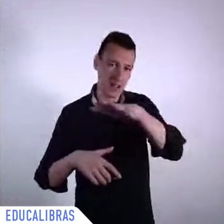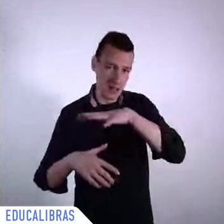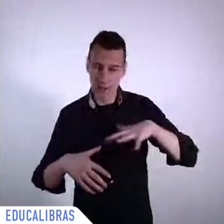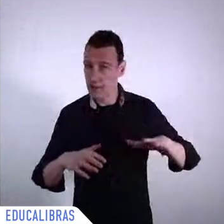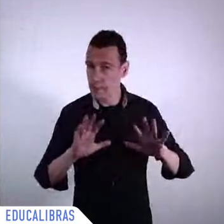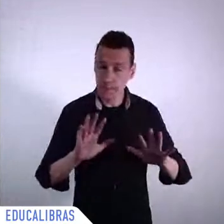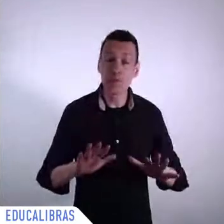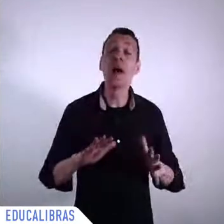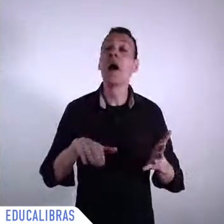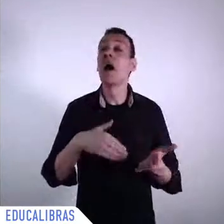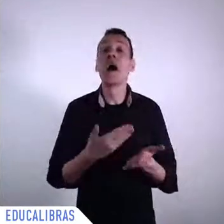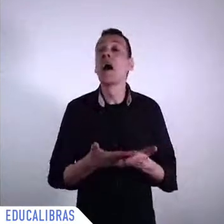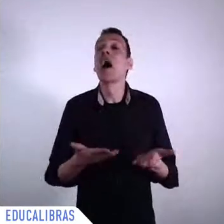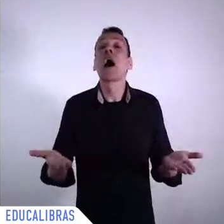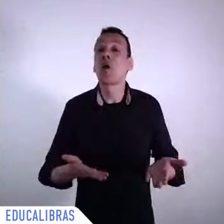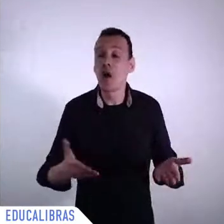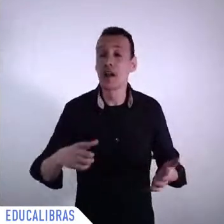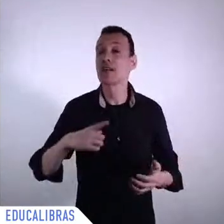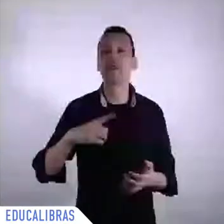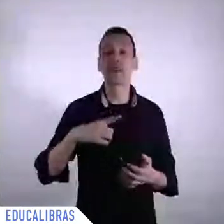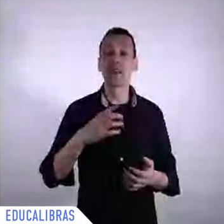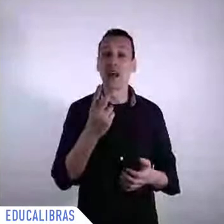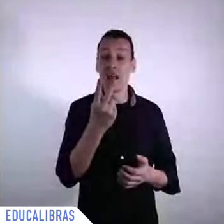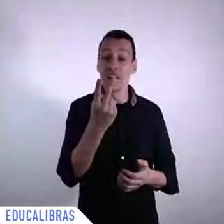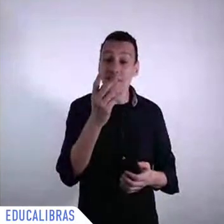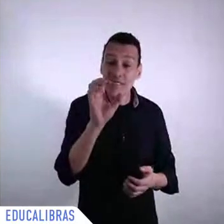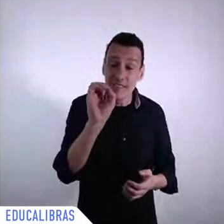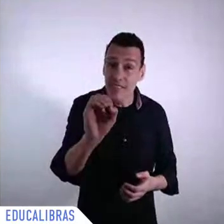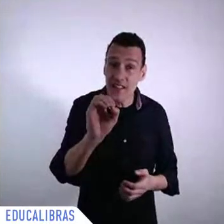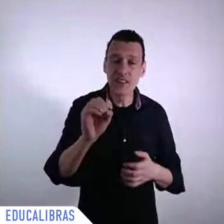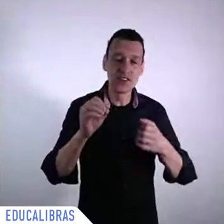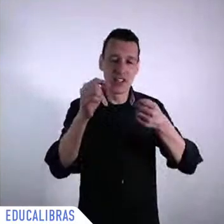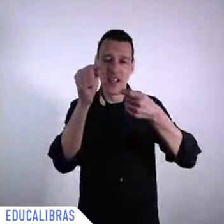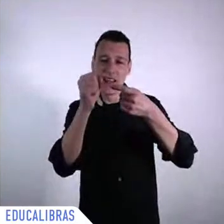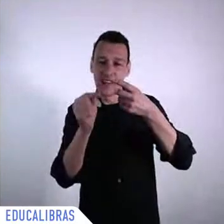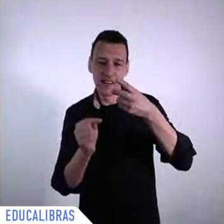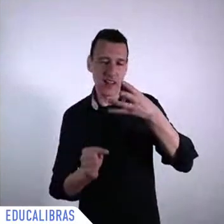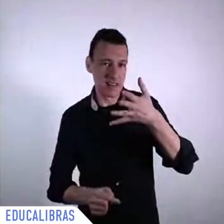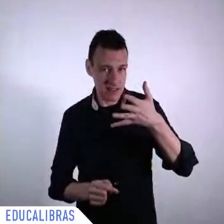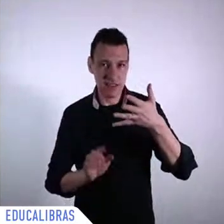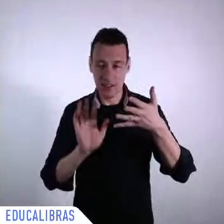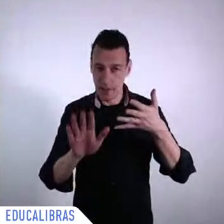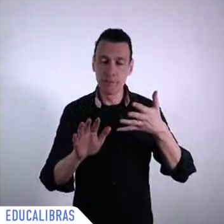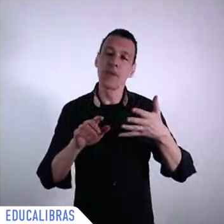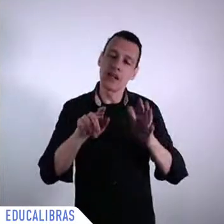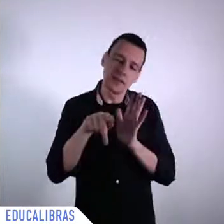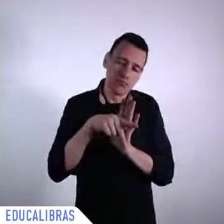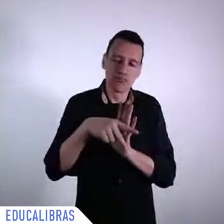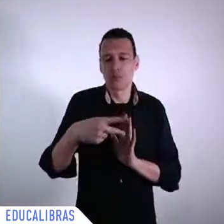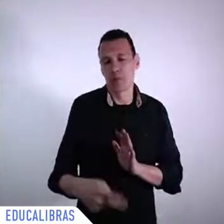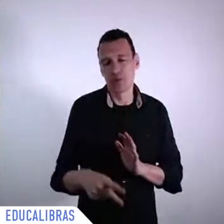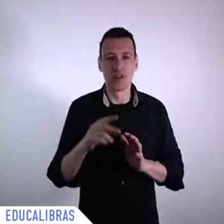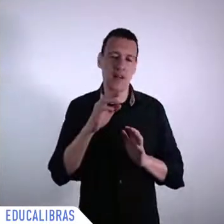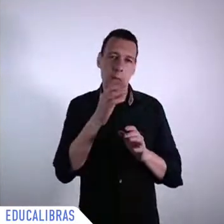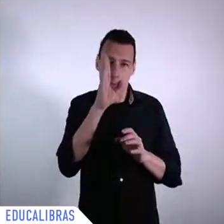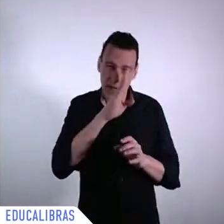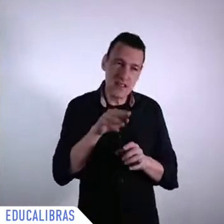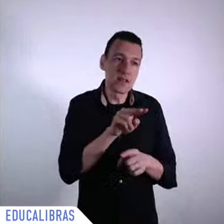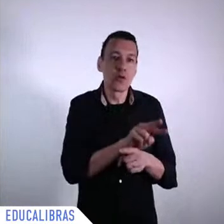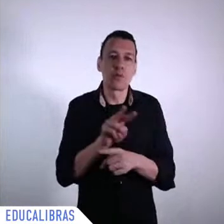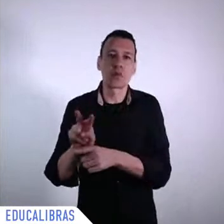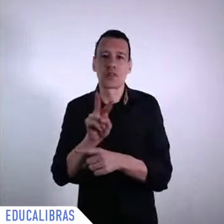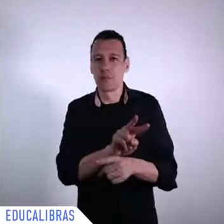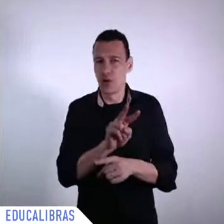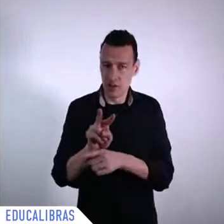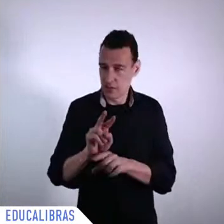sites which are cultural or mixed and seven of them are natural and when I